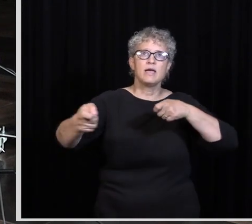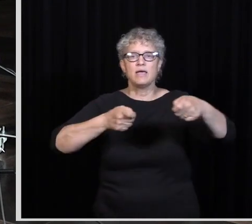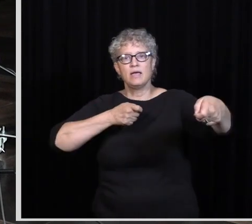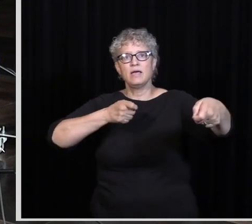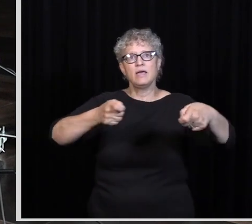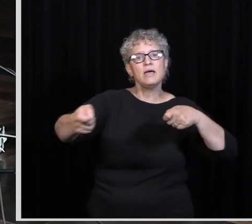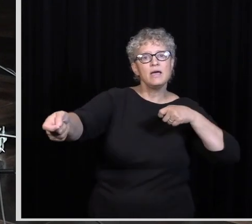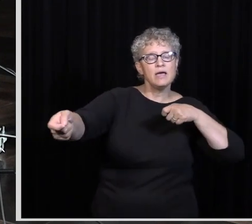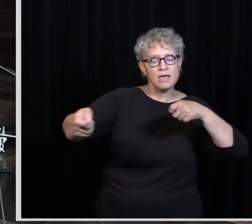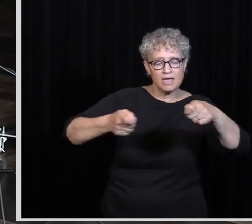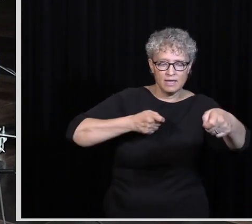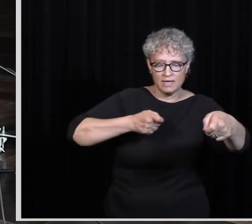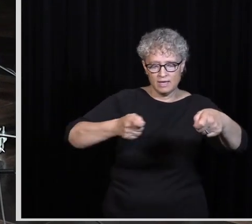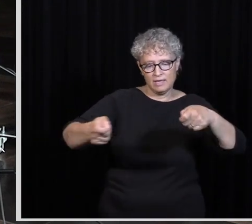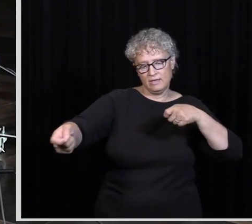got